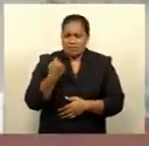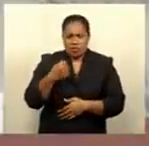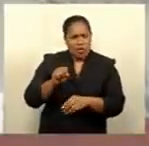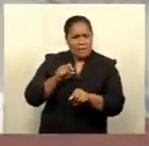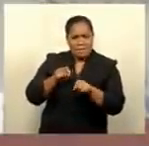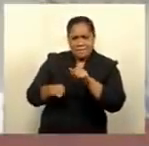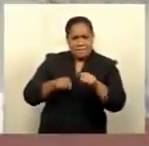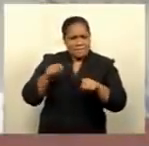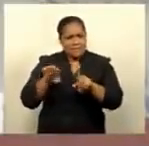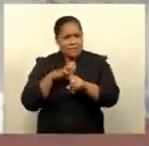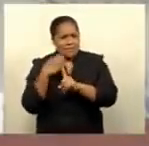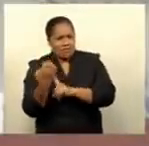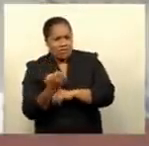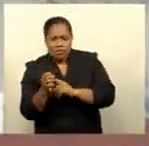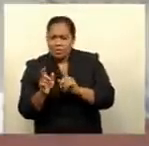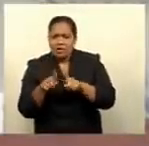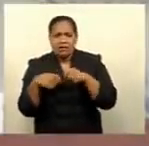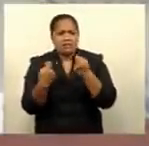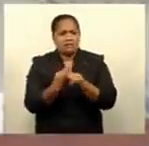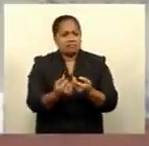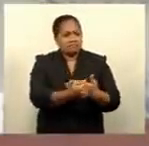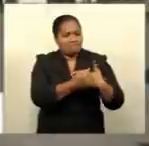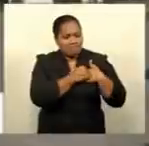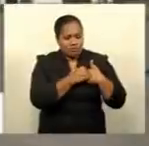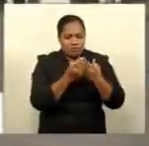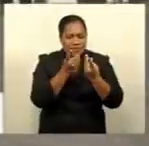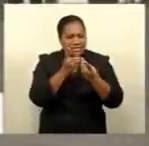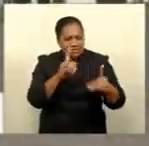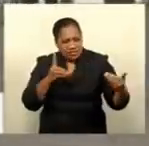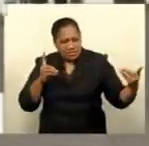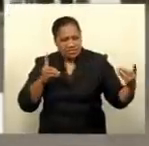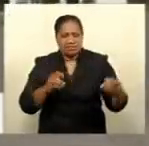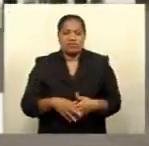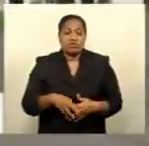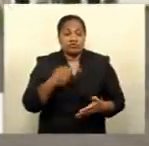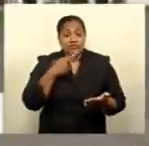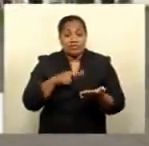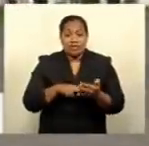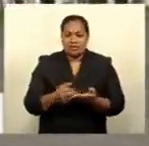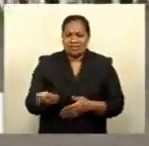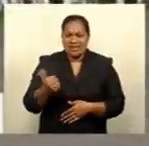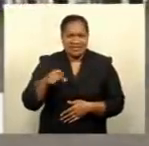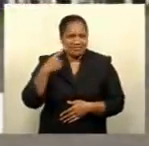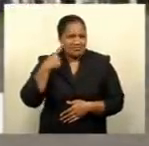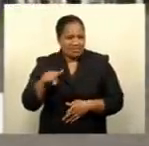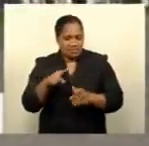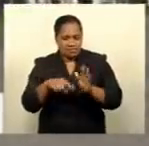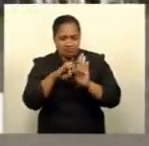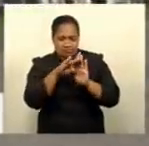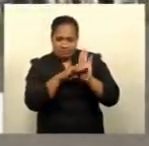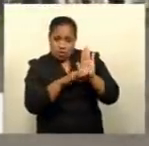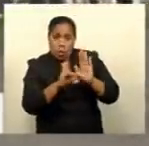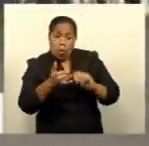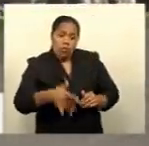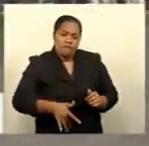where the quarantine teams feel safe from discrimination for reporting any breaches or if feeling unwell. Dr. Fong says they